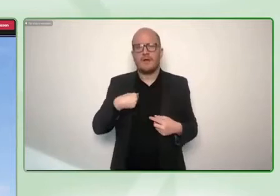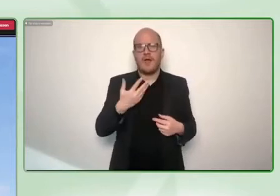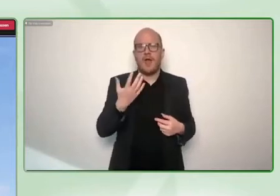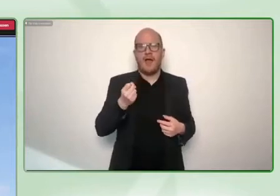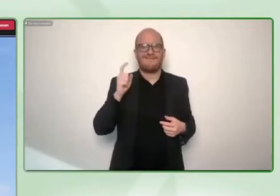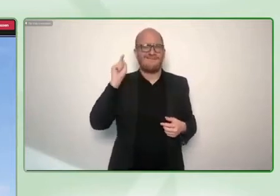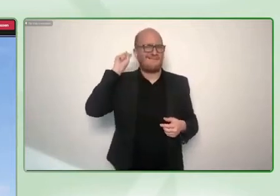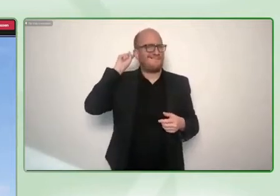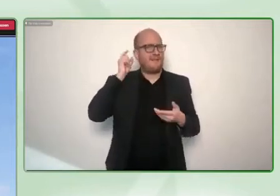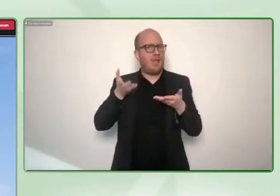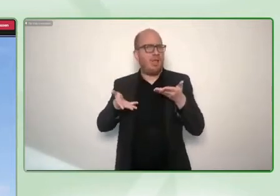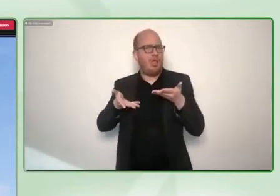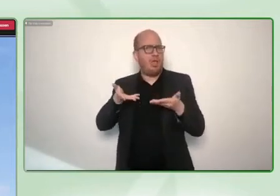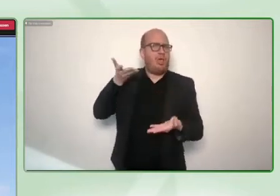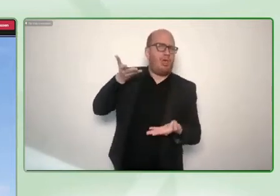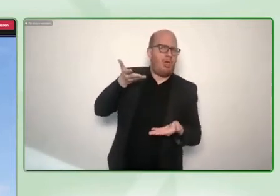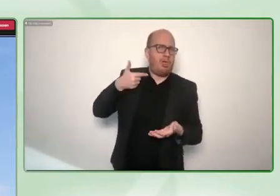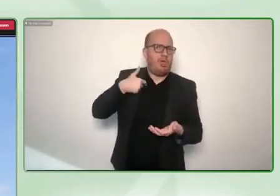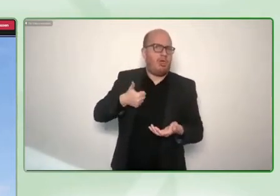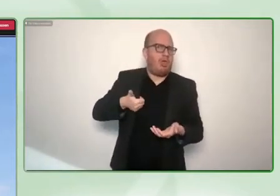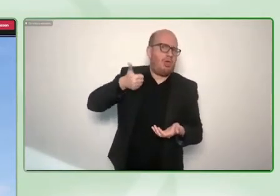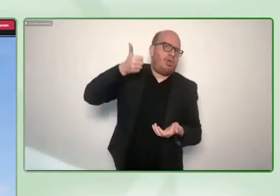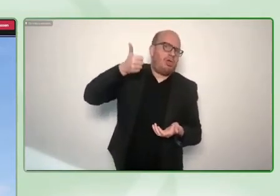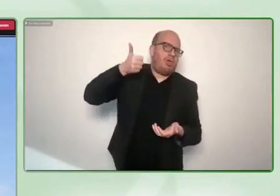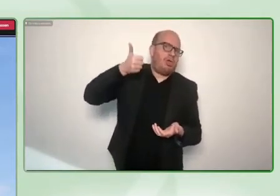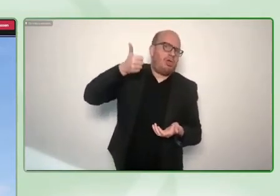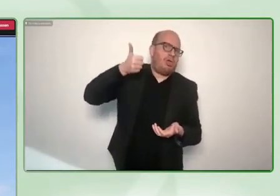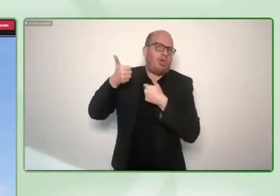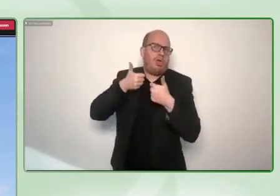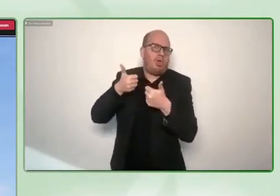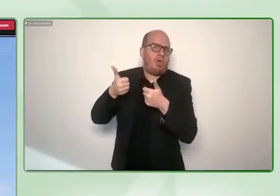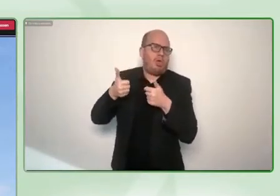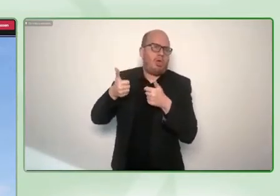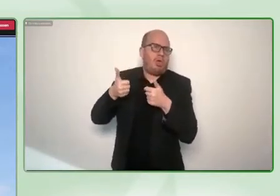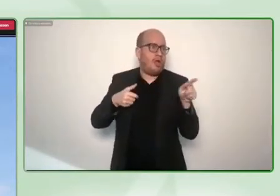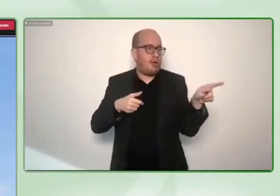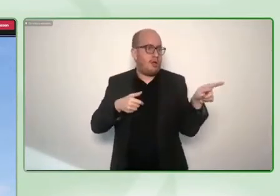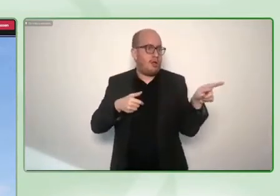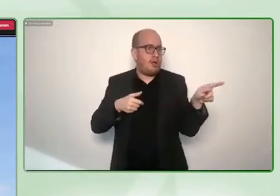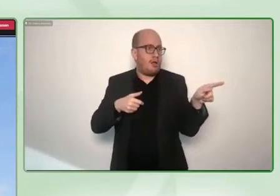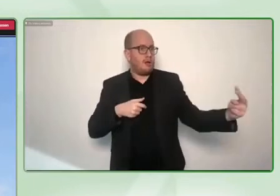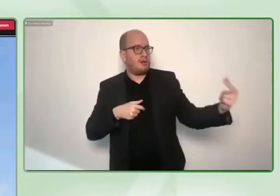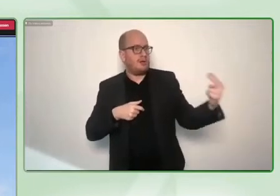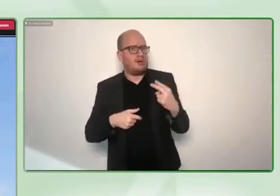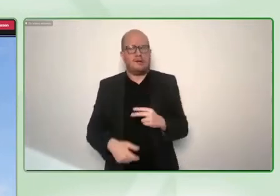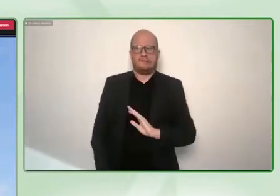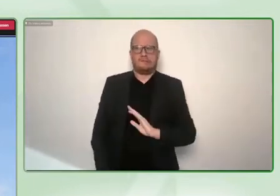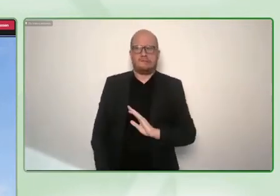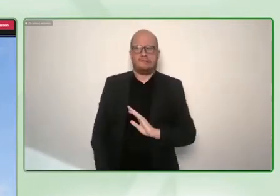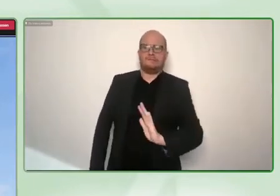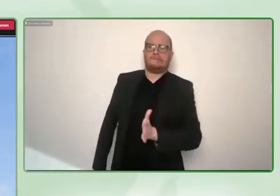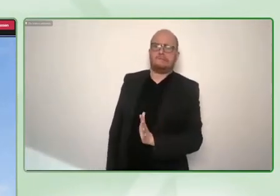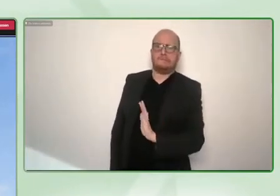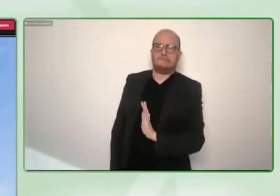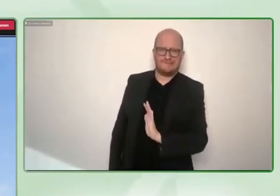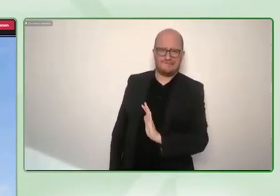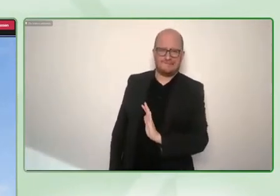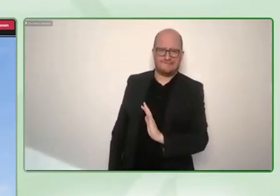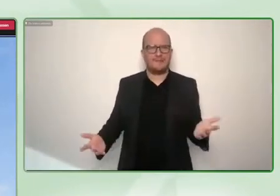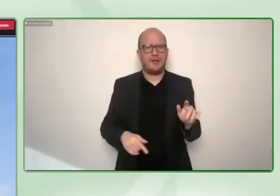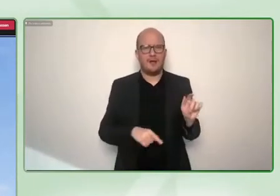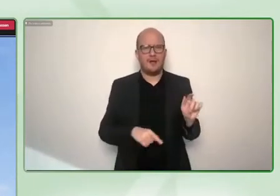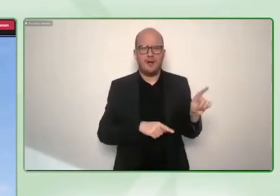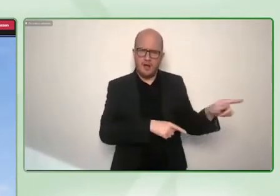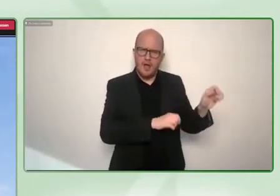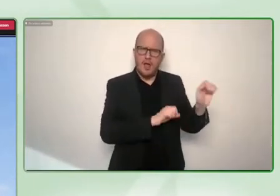your hypothesis on on what makes you successful or not but really the takeaway from research is uh to then also try it